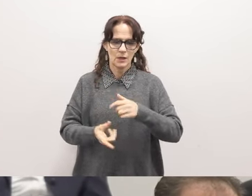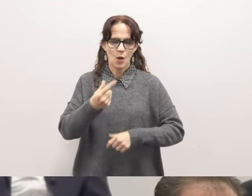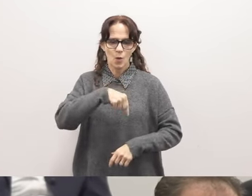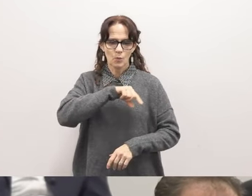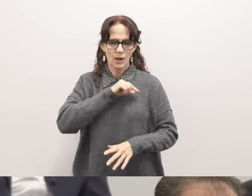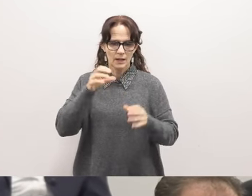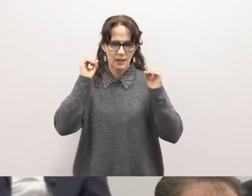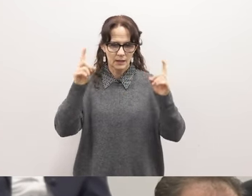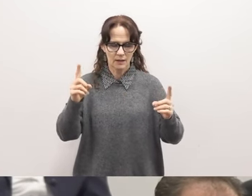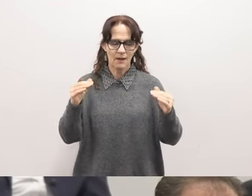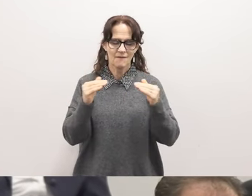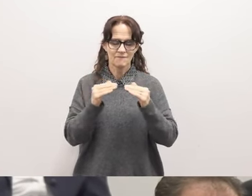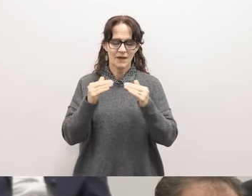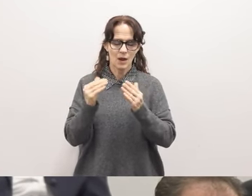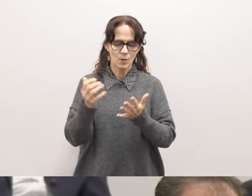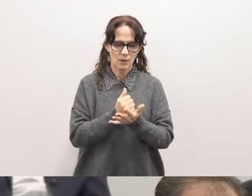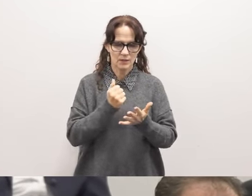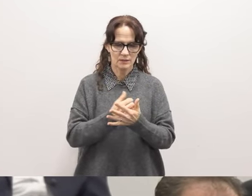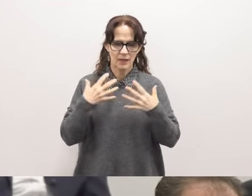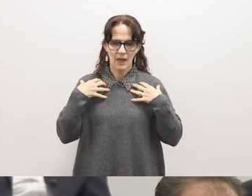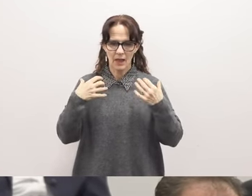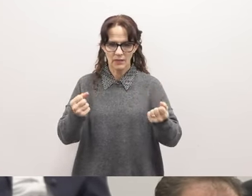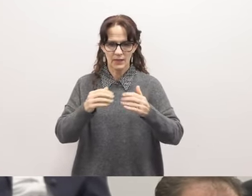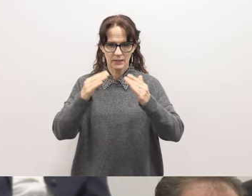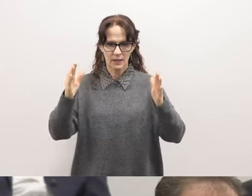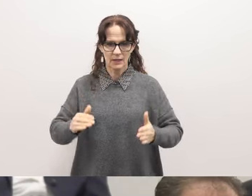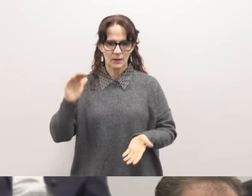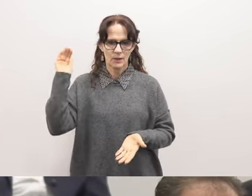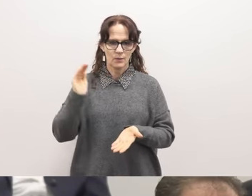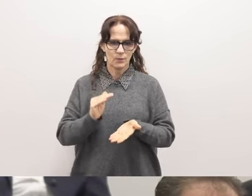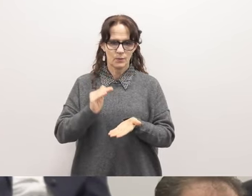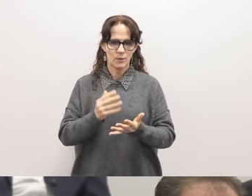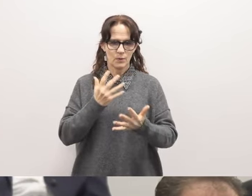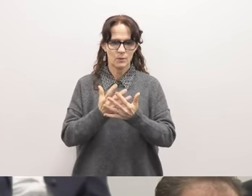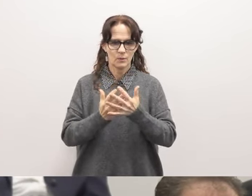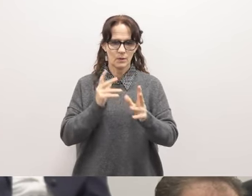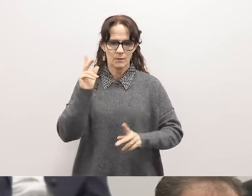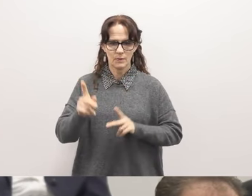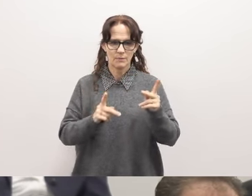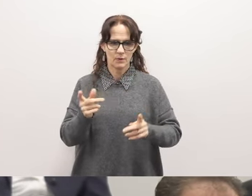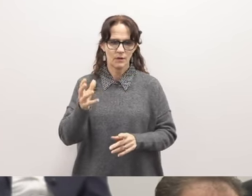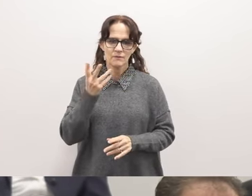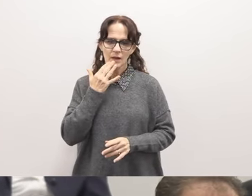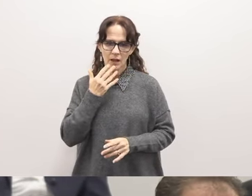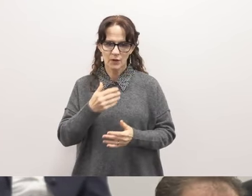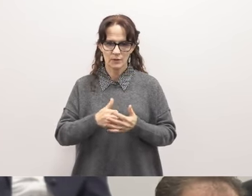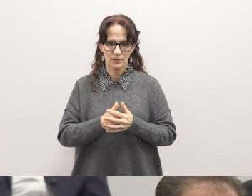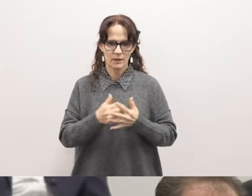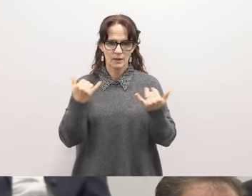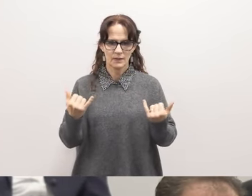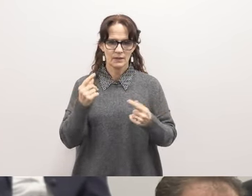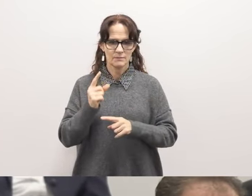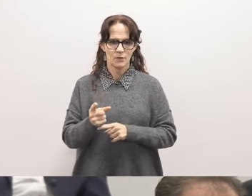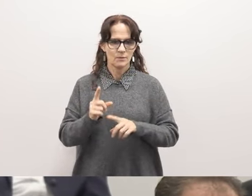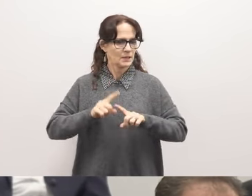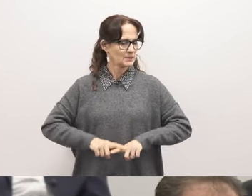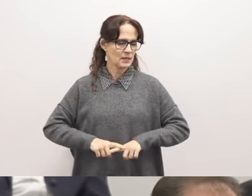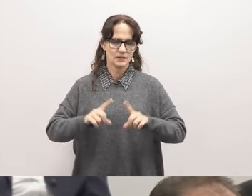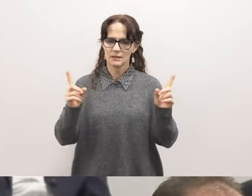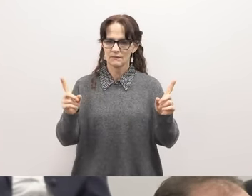wages, health care, and housing, and reduce the criminalization of people of color. This moment is no different.